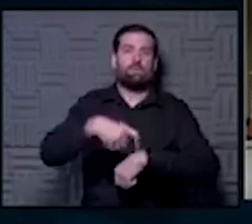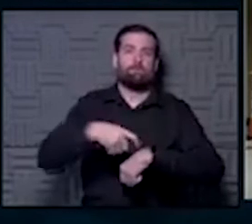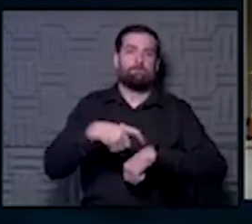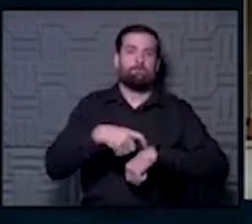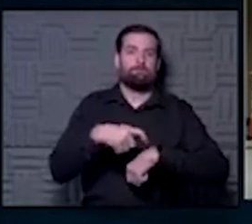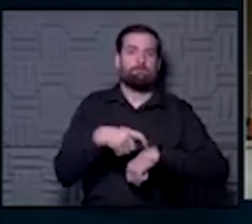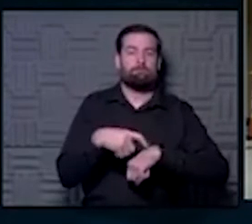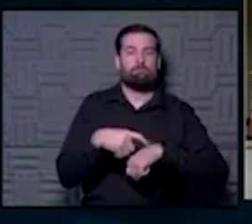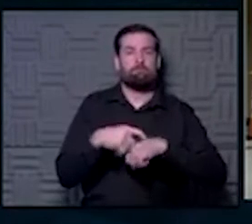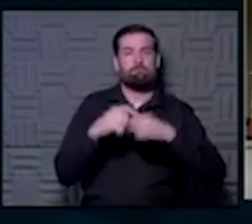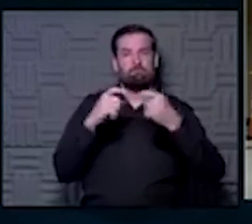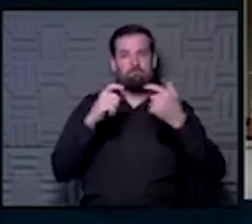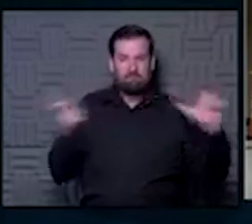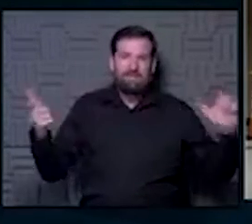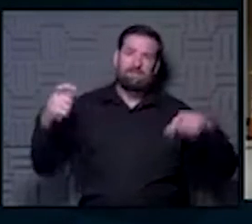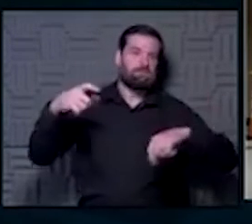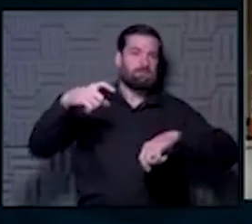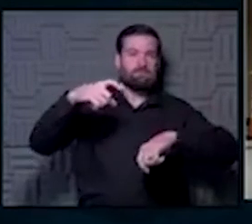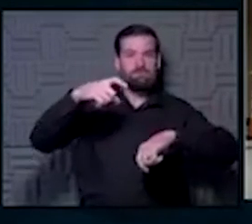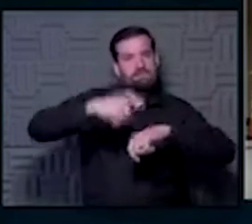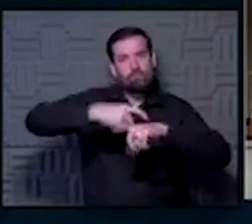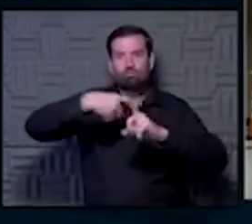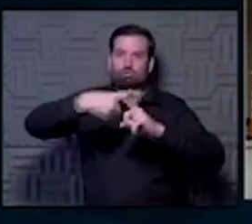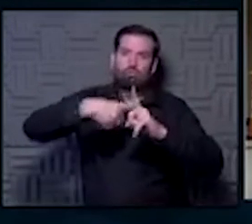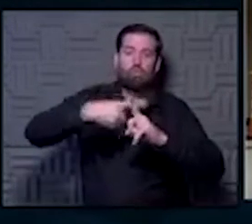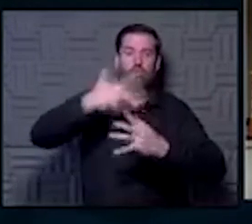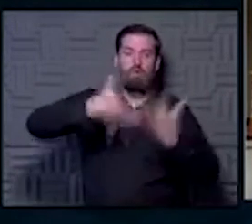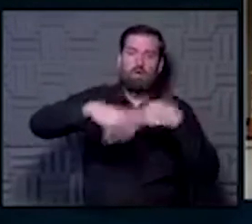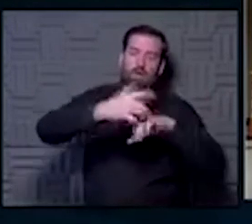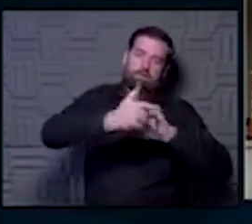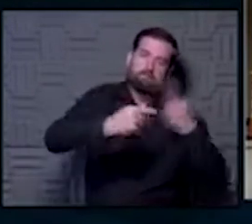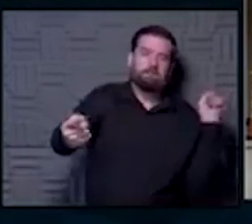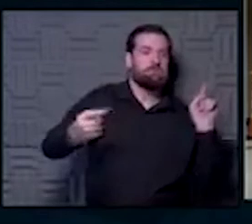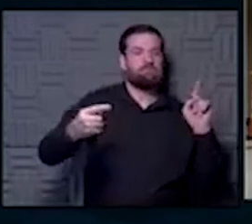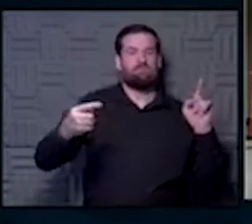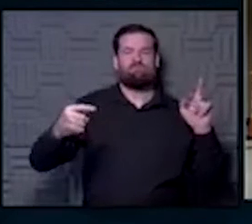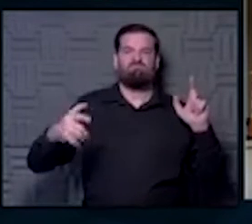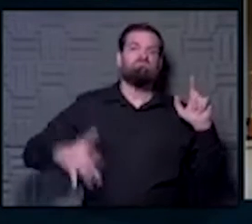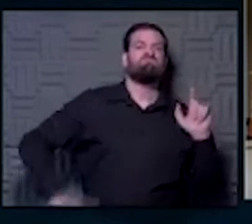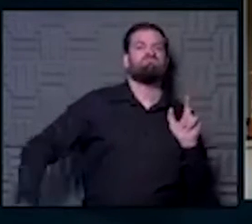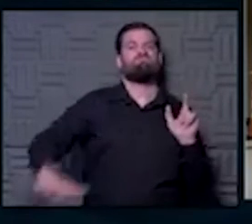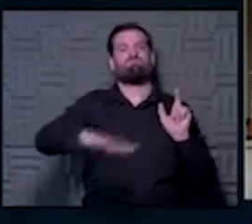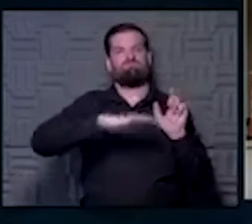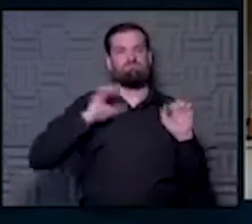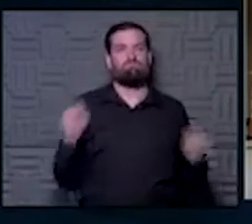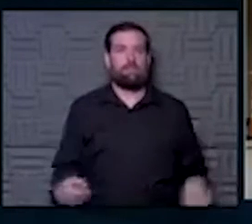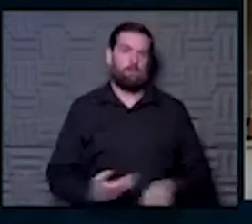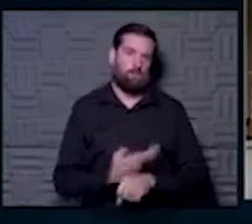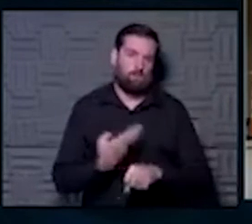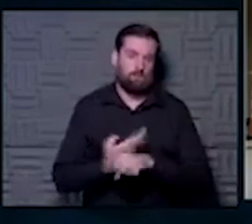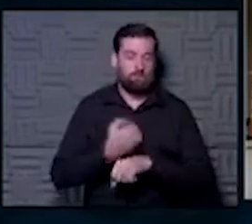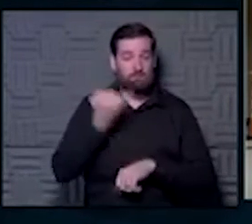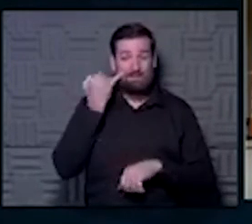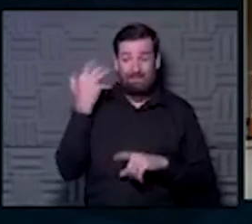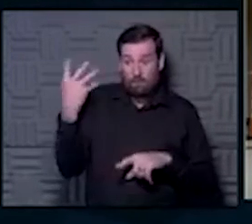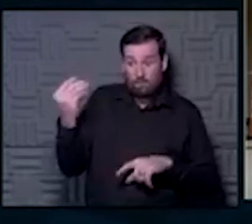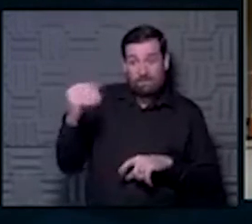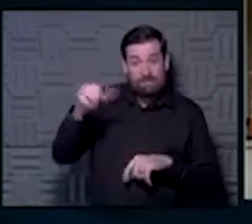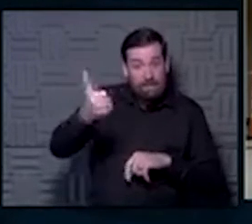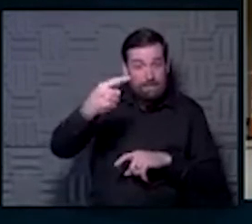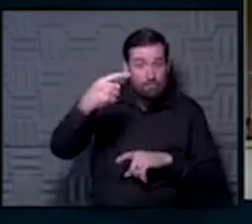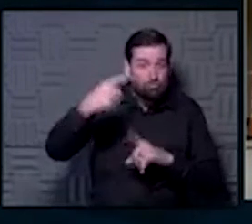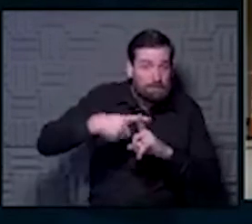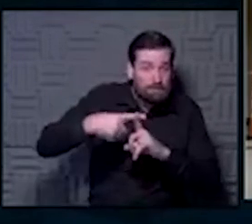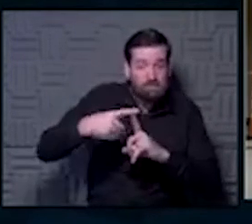have a large temperature controlled, socially distanced indoor space that we can use. So if it's 10 degrees outside or there's snow on the